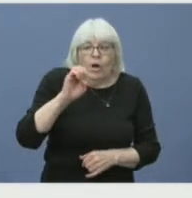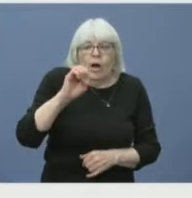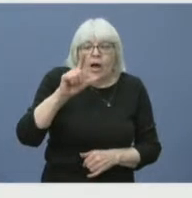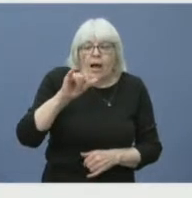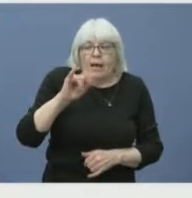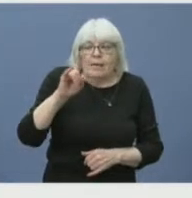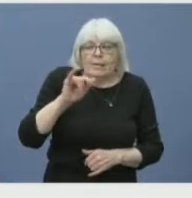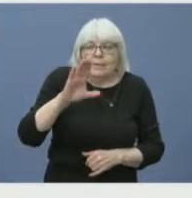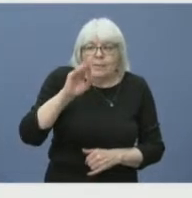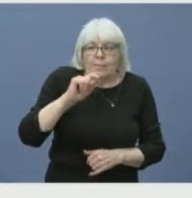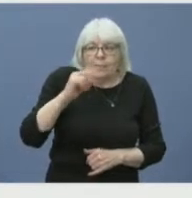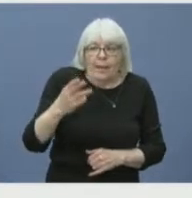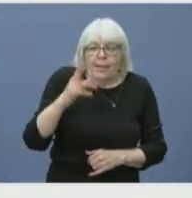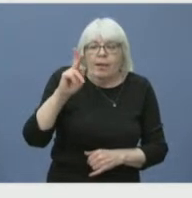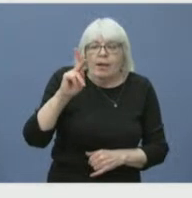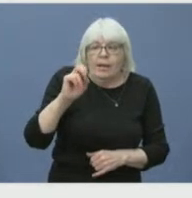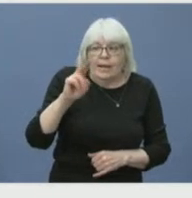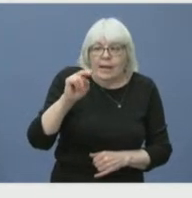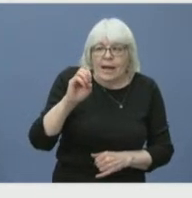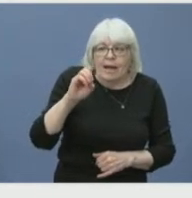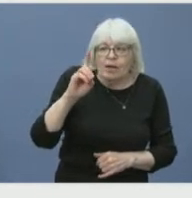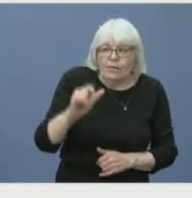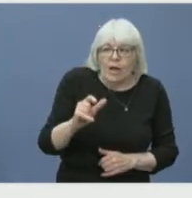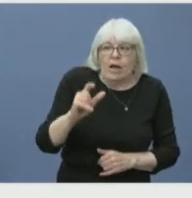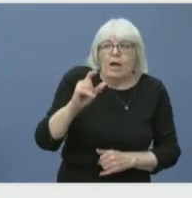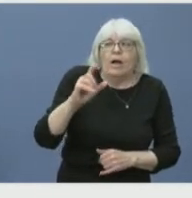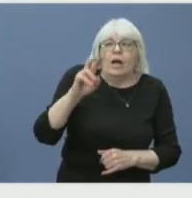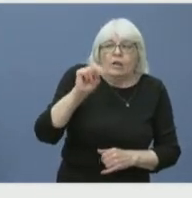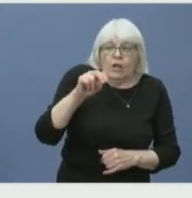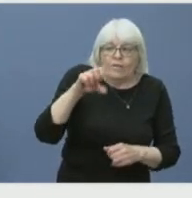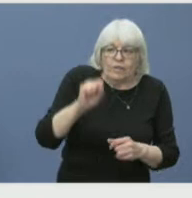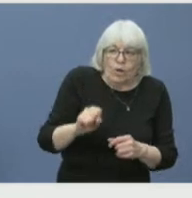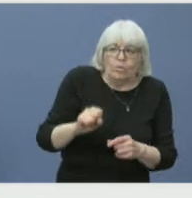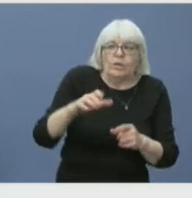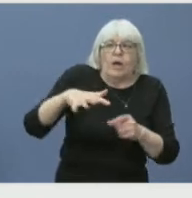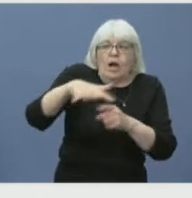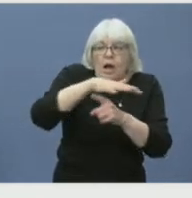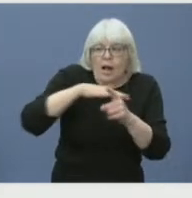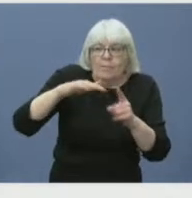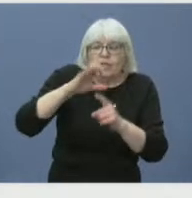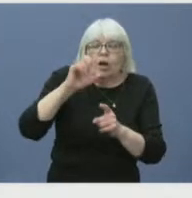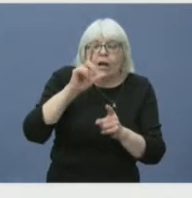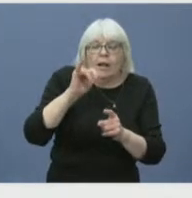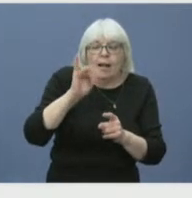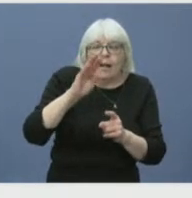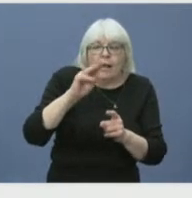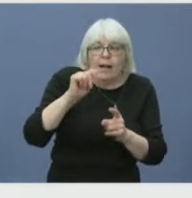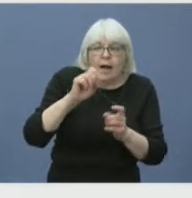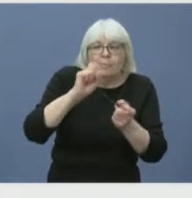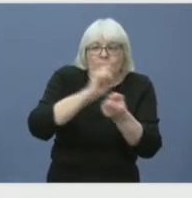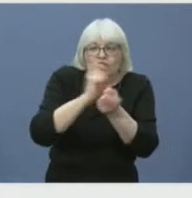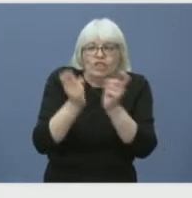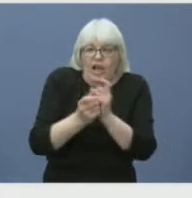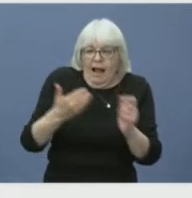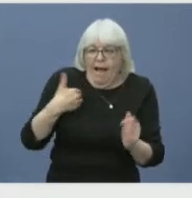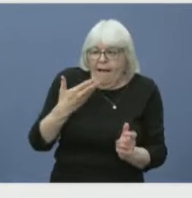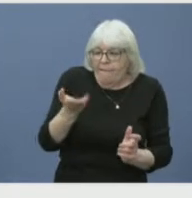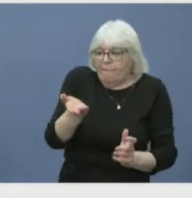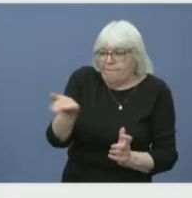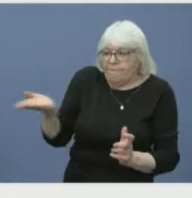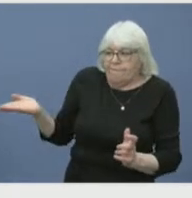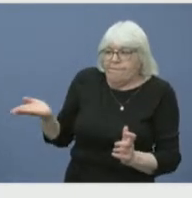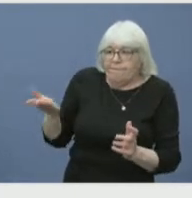Water Branch with Nova Scotia Department of Environment and Climate Change. And so with that, we'll go to questions